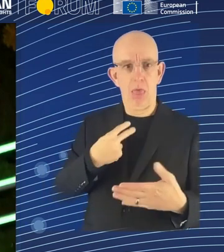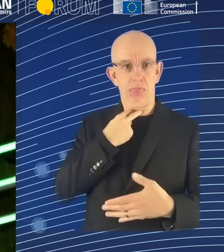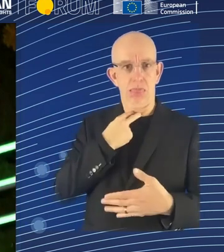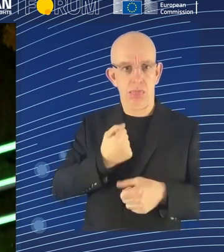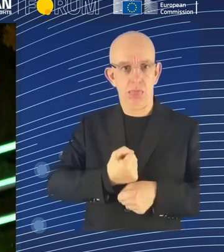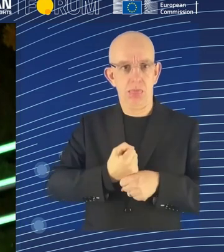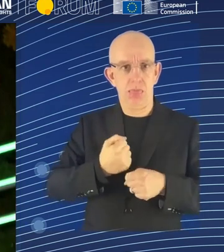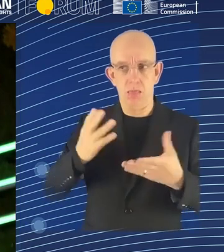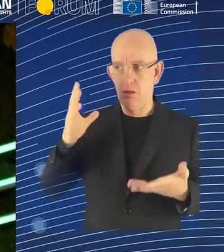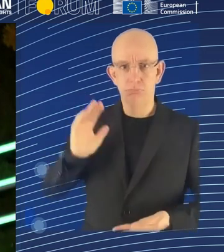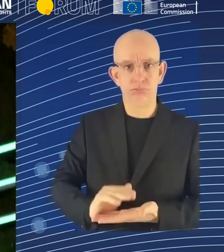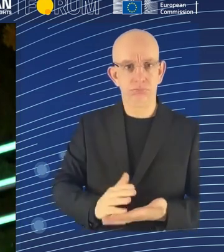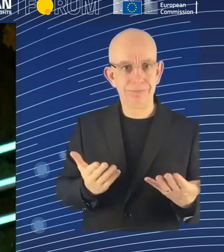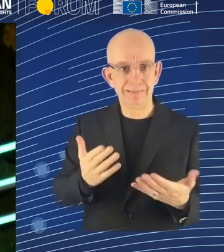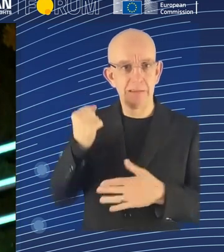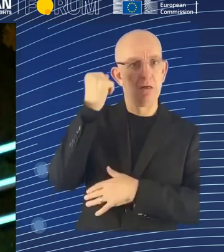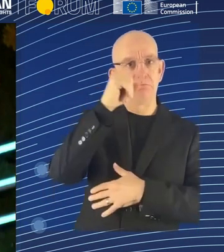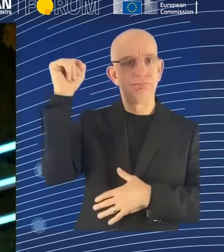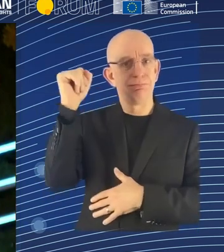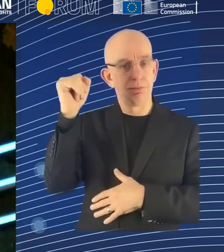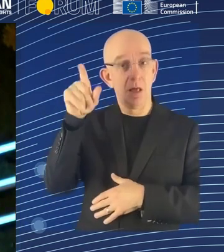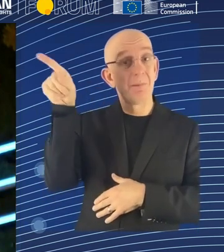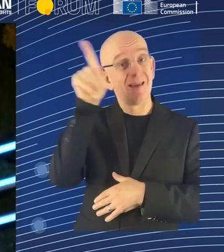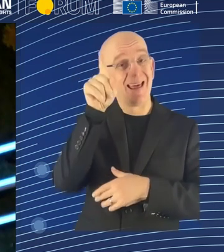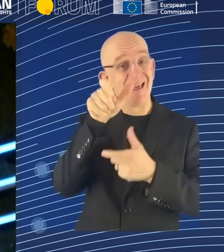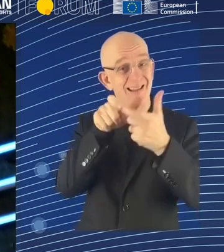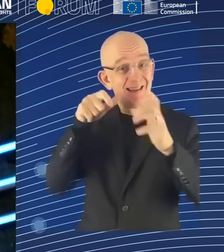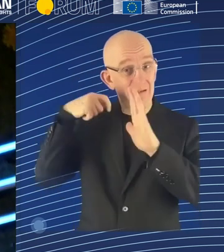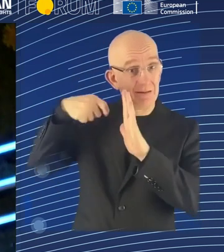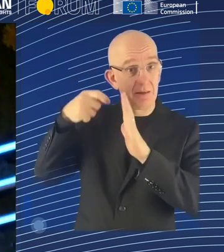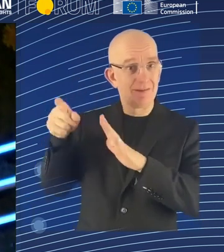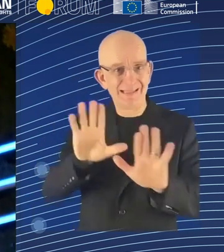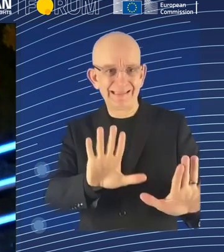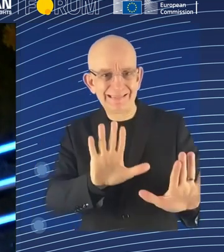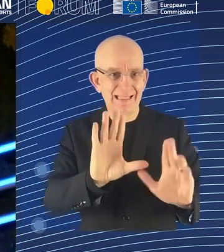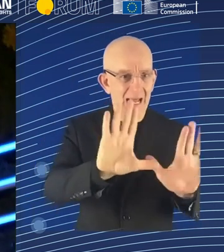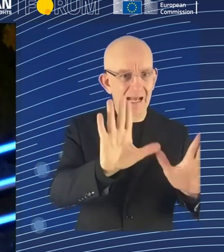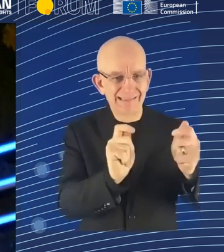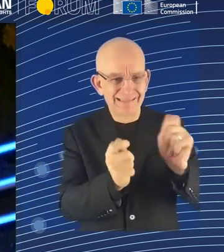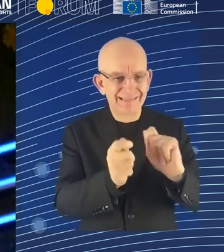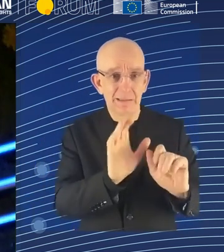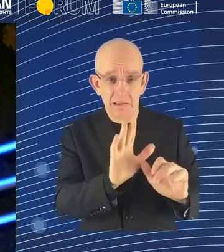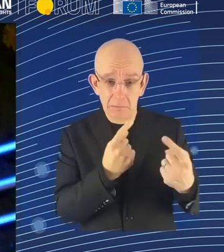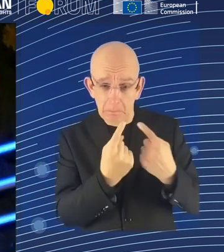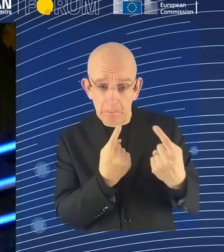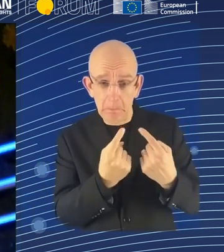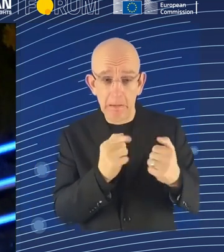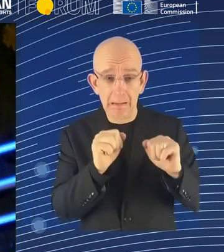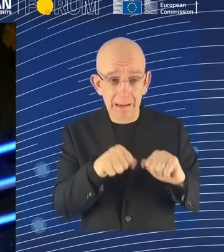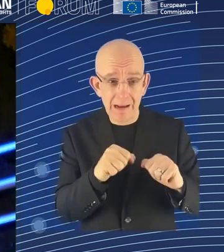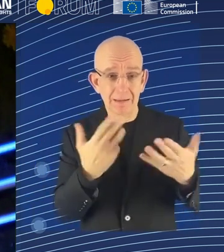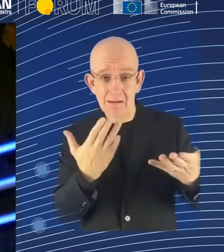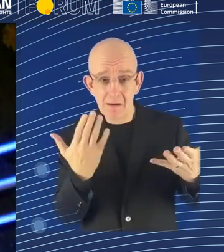downwards, threatening that if they wouldn't agree, then they would just use AI to write the scripts.